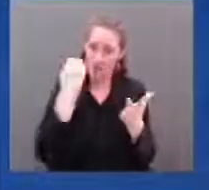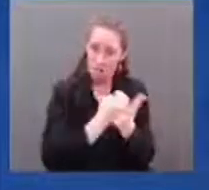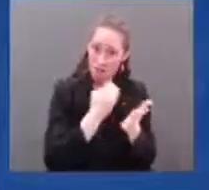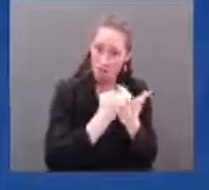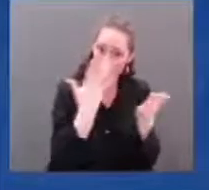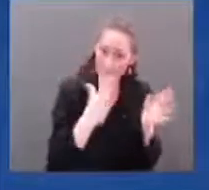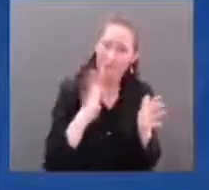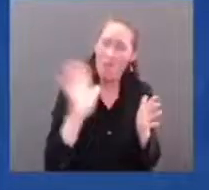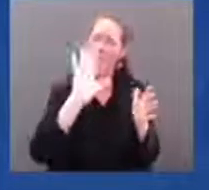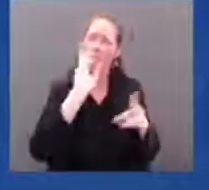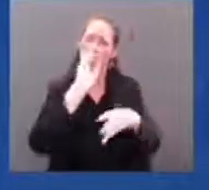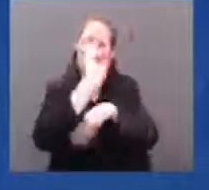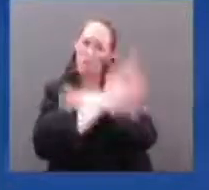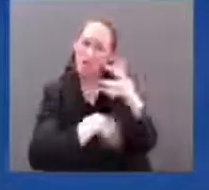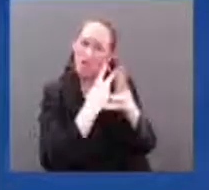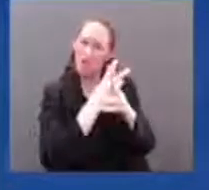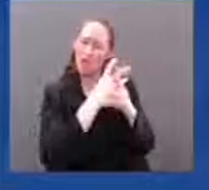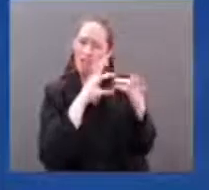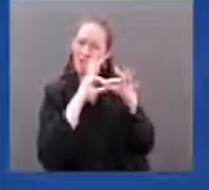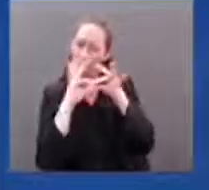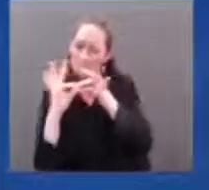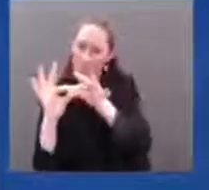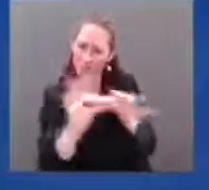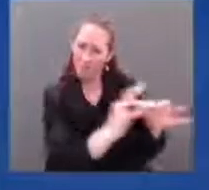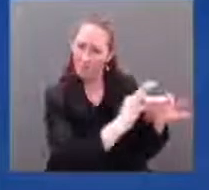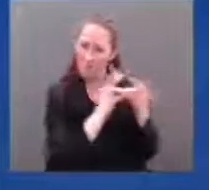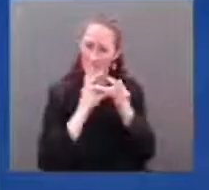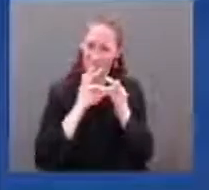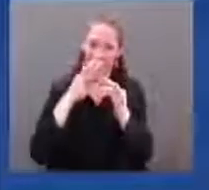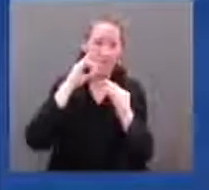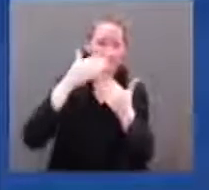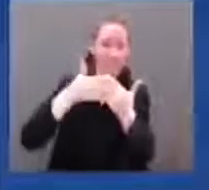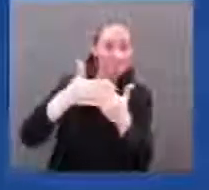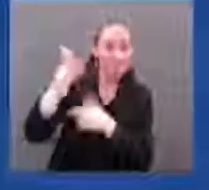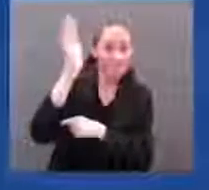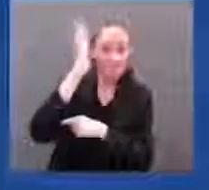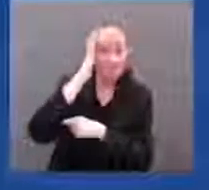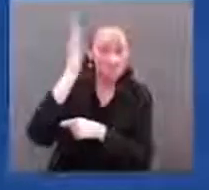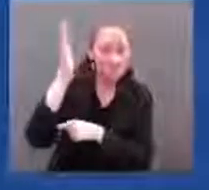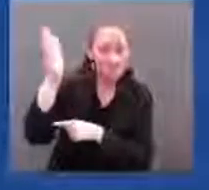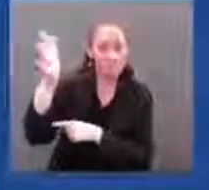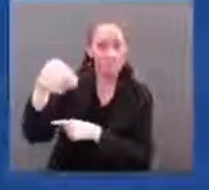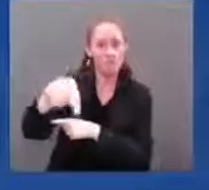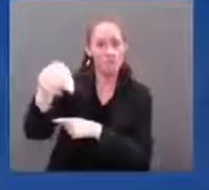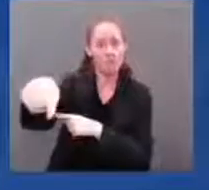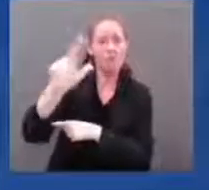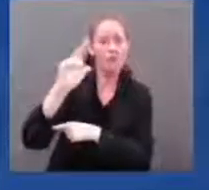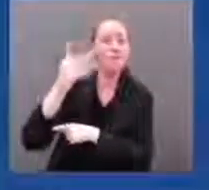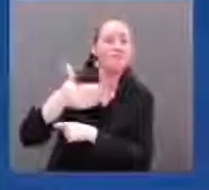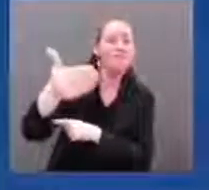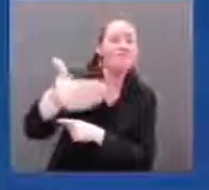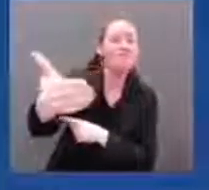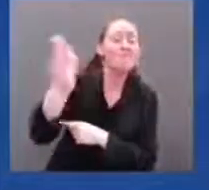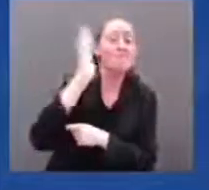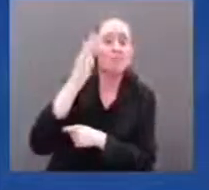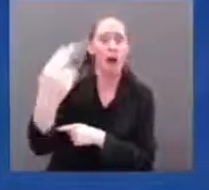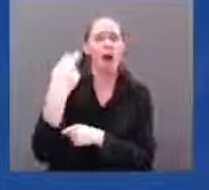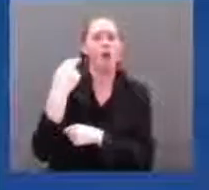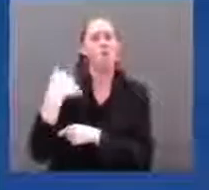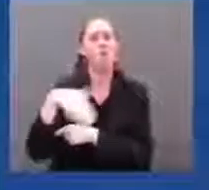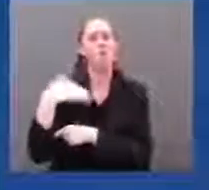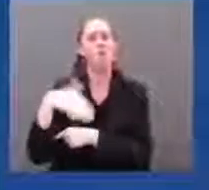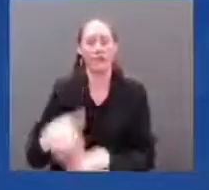or four generations. As one of the top military people said to me in a secure meeting the other day,